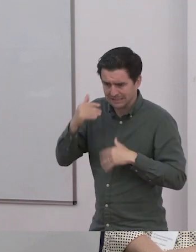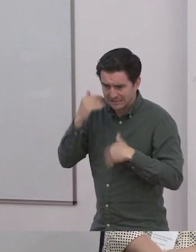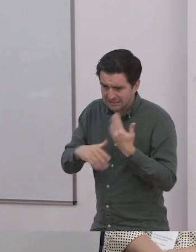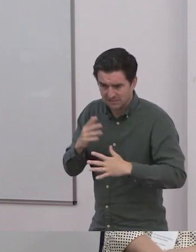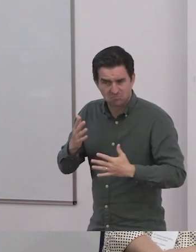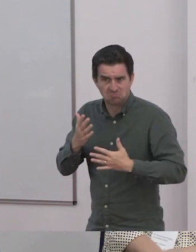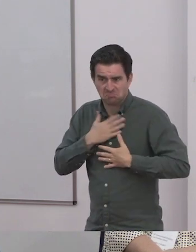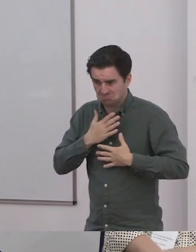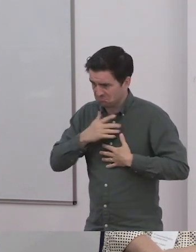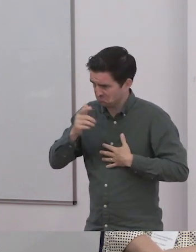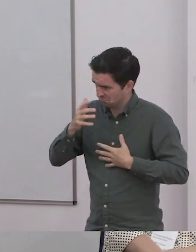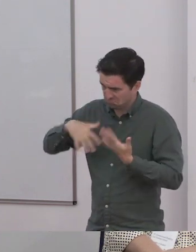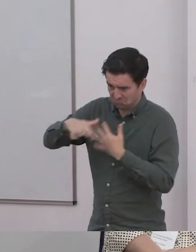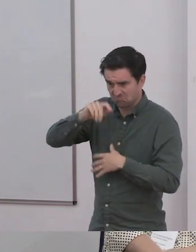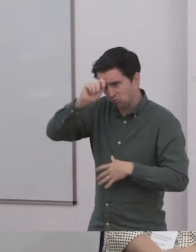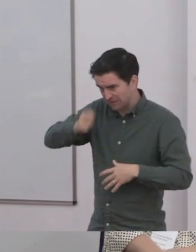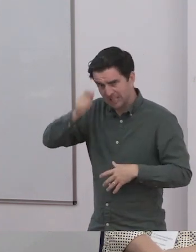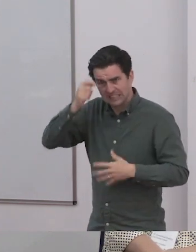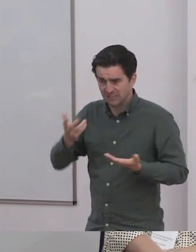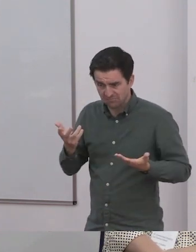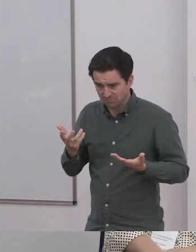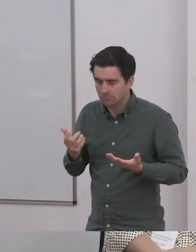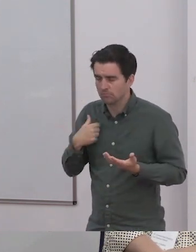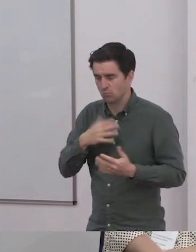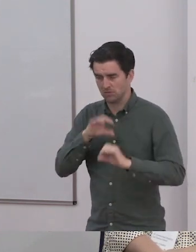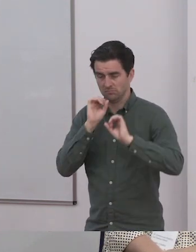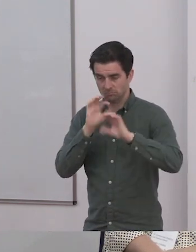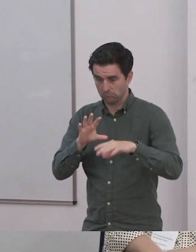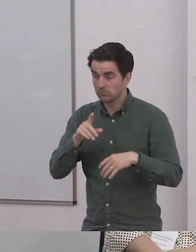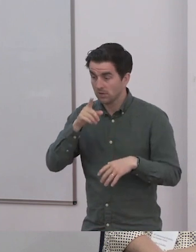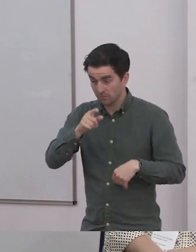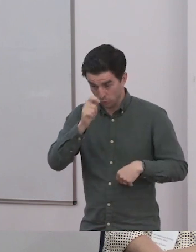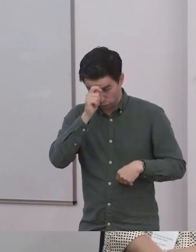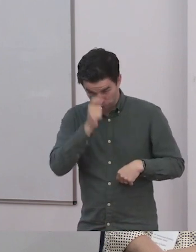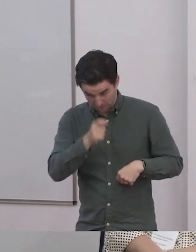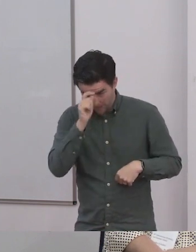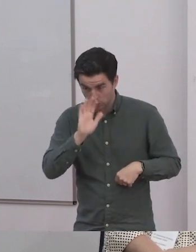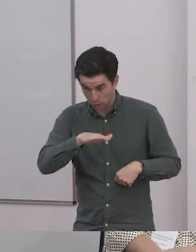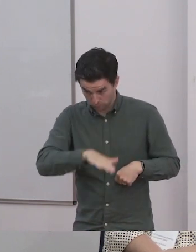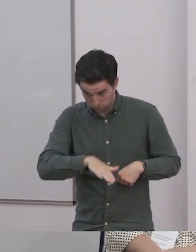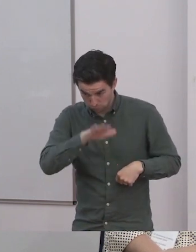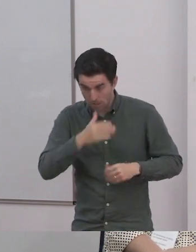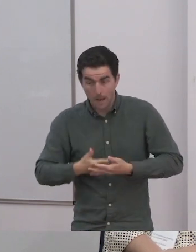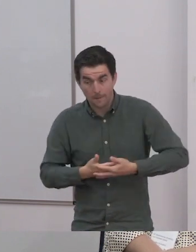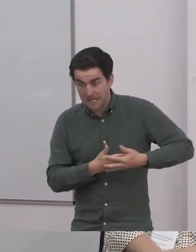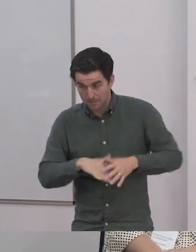and give them a voice as much as they have the capacity, as soon as they have it, when they go out into the world and they face